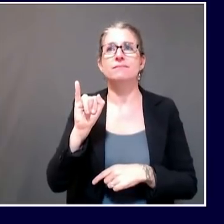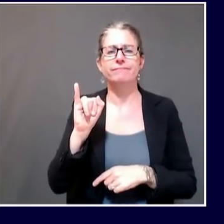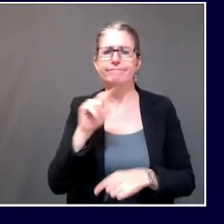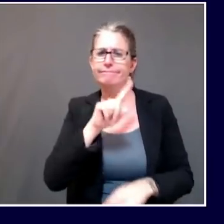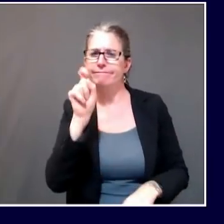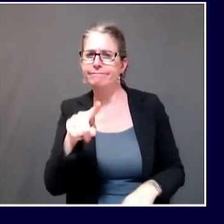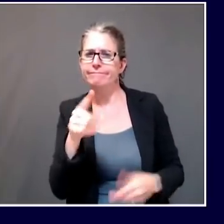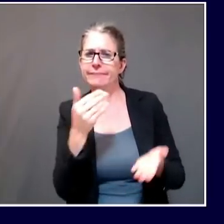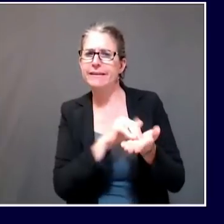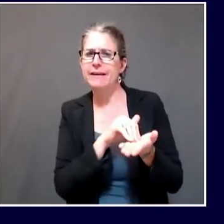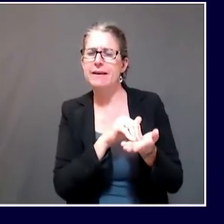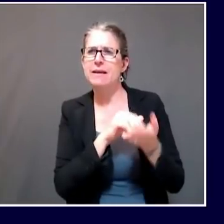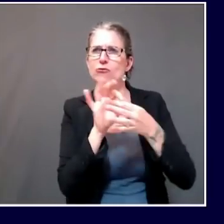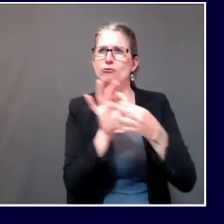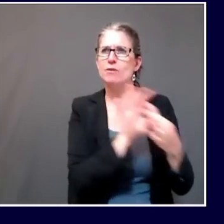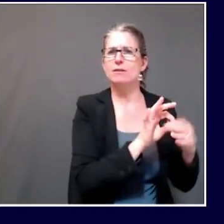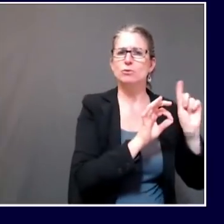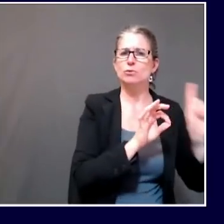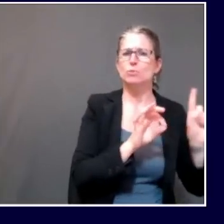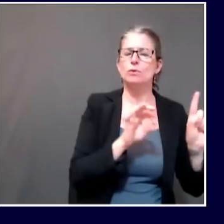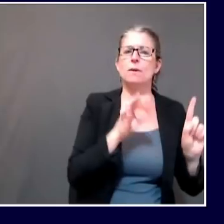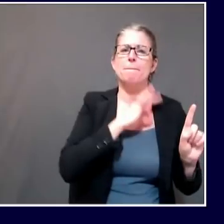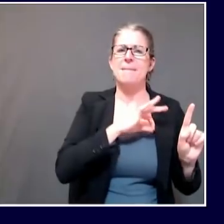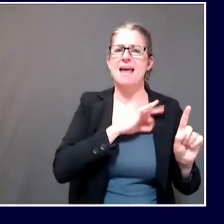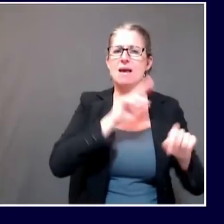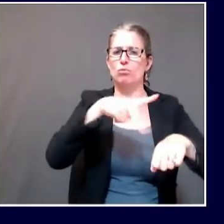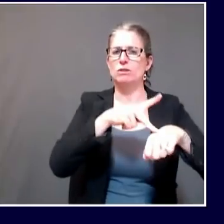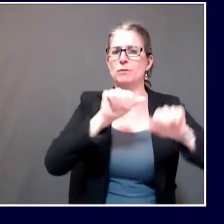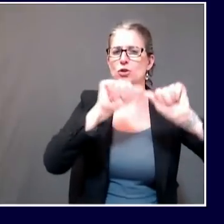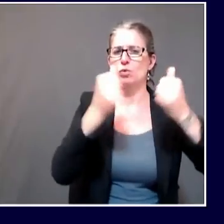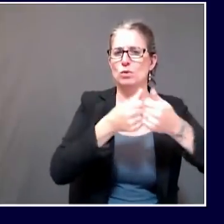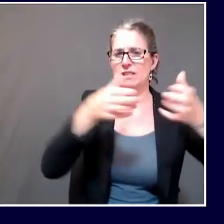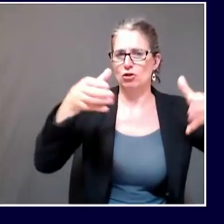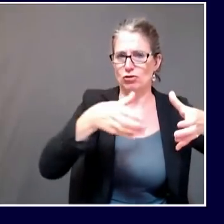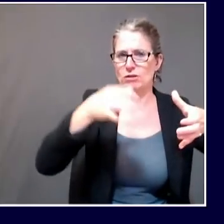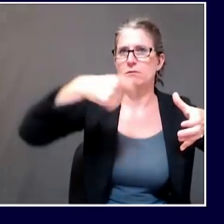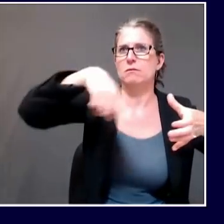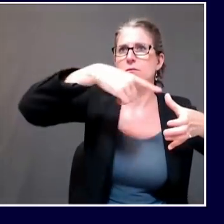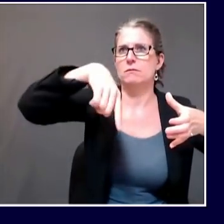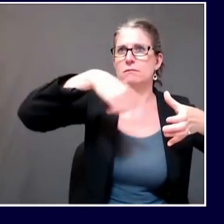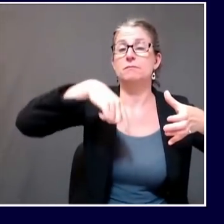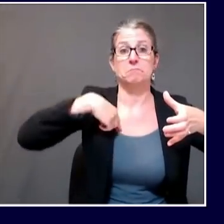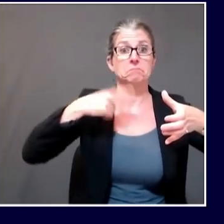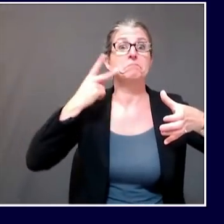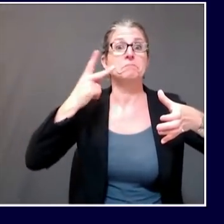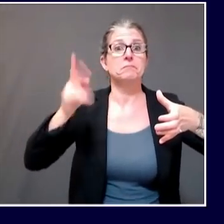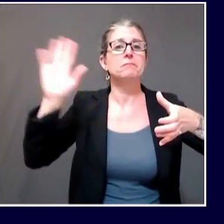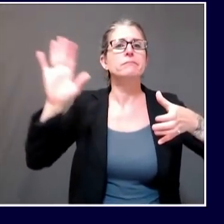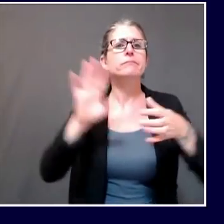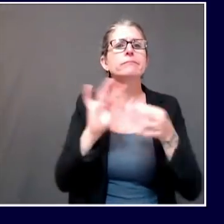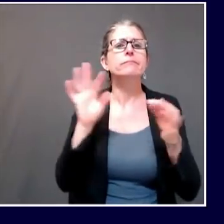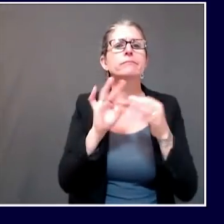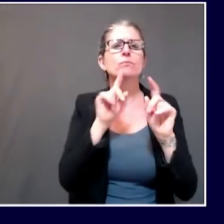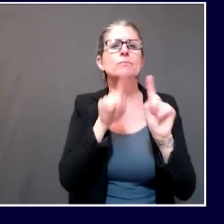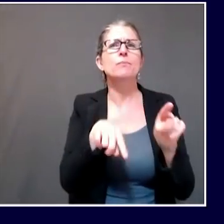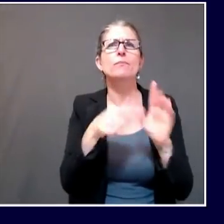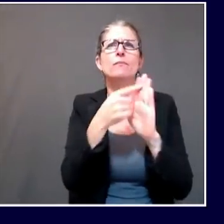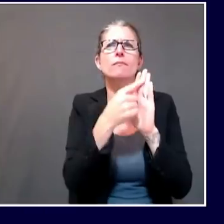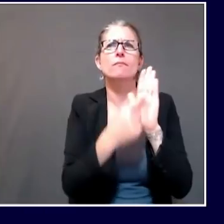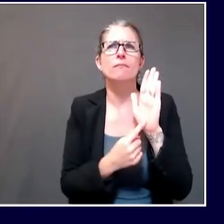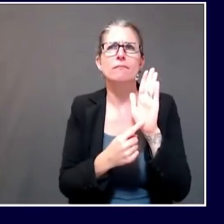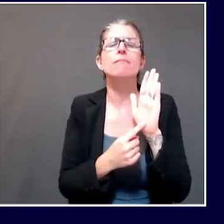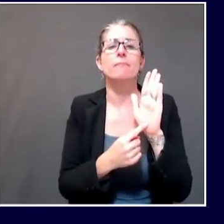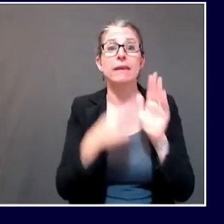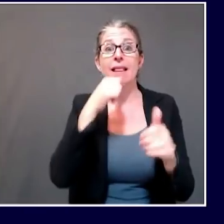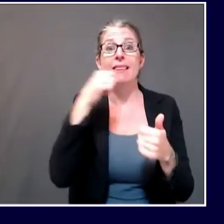exactly would be best to speak to it, but I'm seeing reports that there's been a letter sent to the MPA that maybe doesn't say